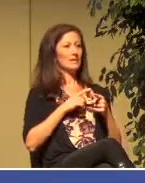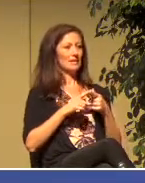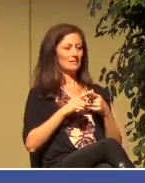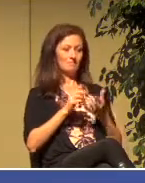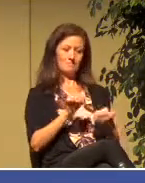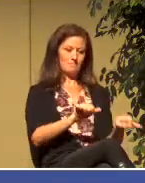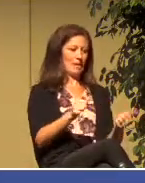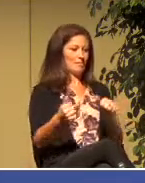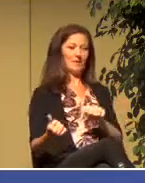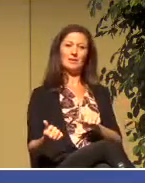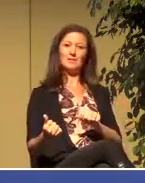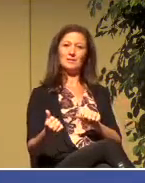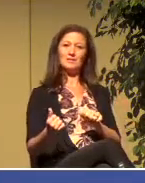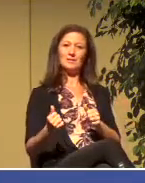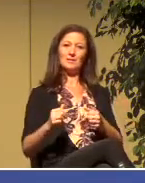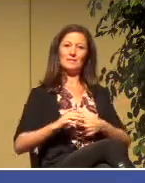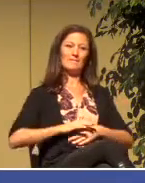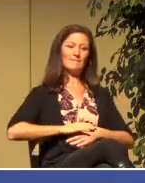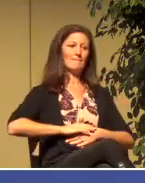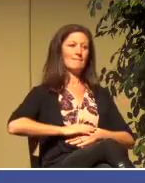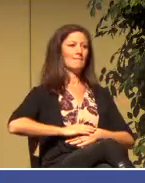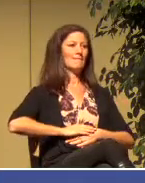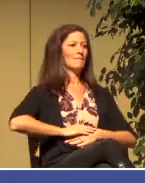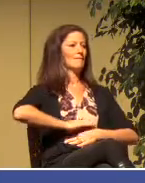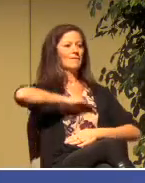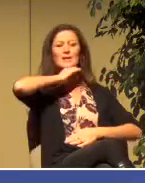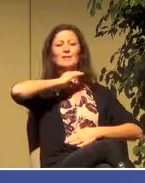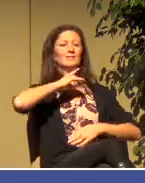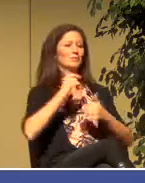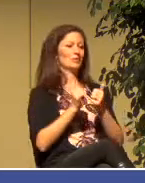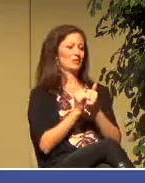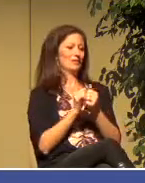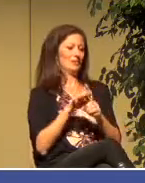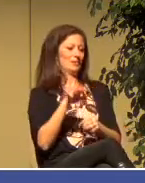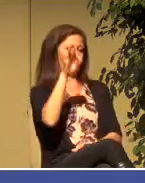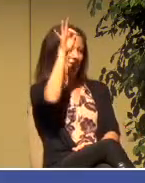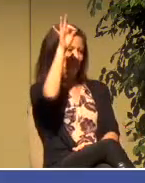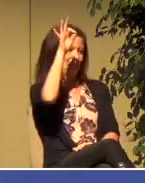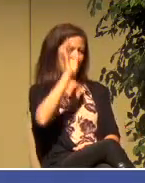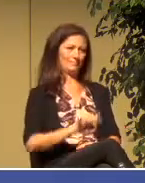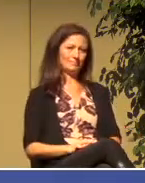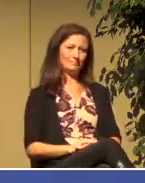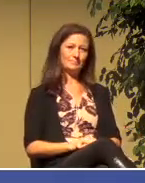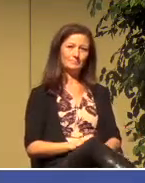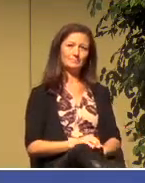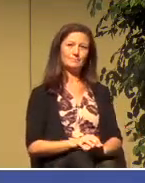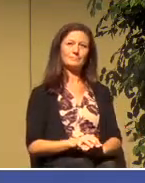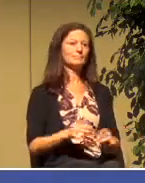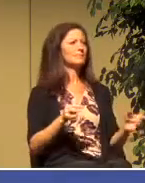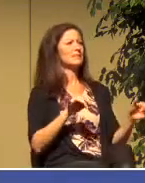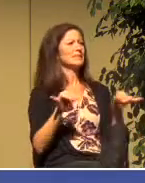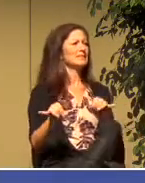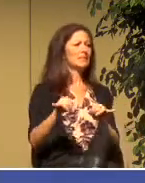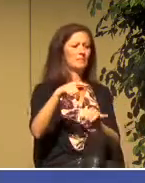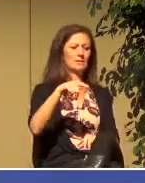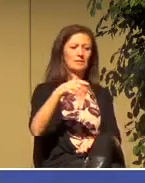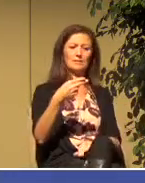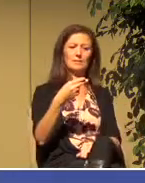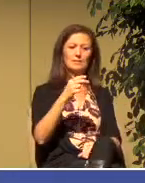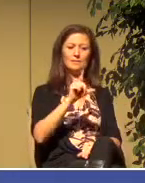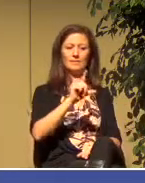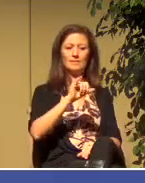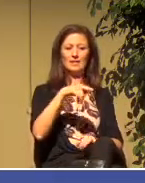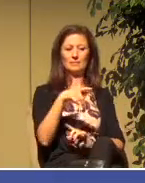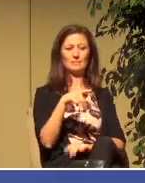who was? As Philip. Remember Philip? The story just before that?